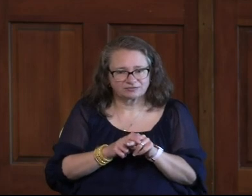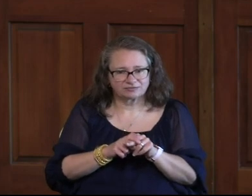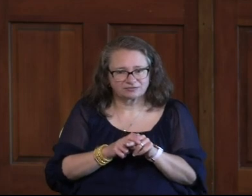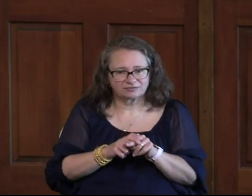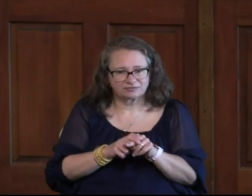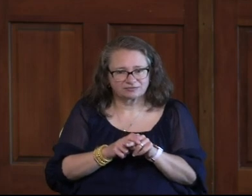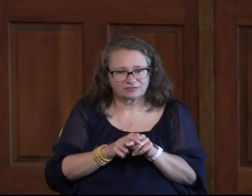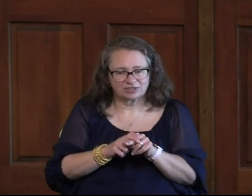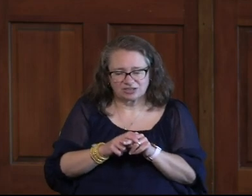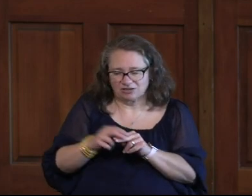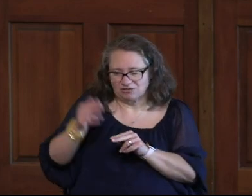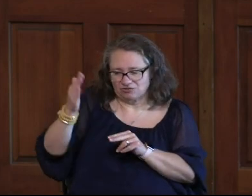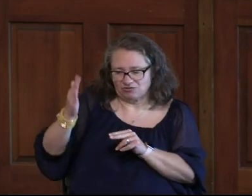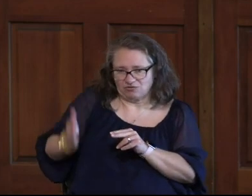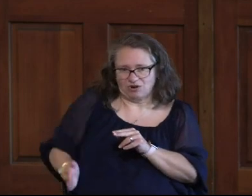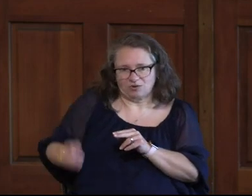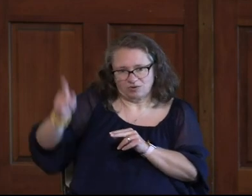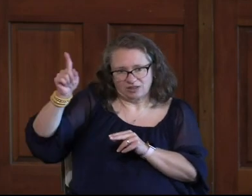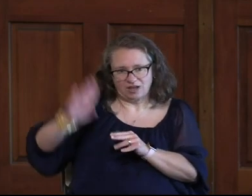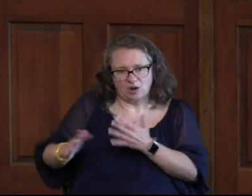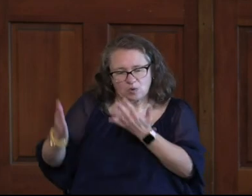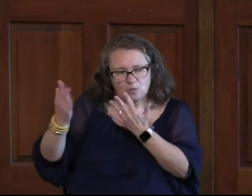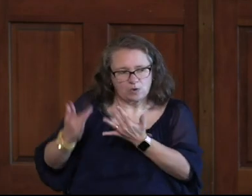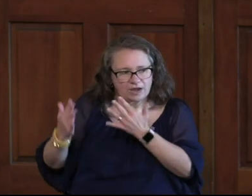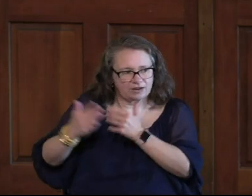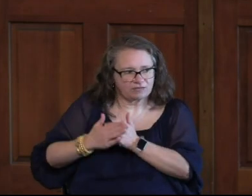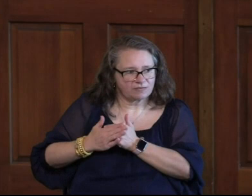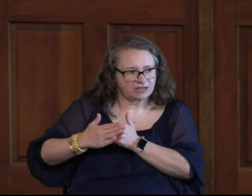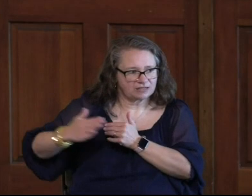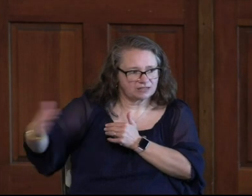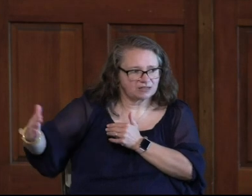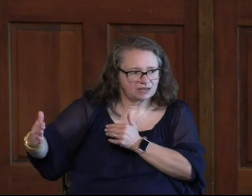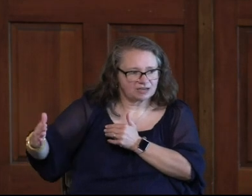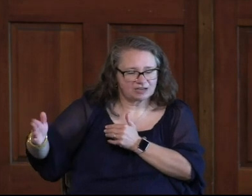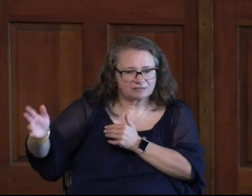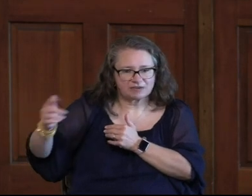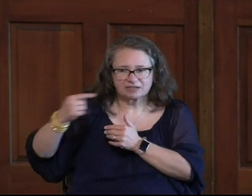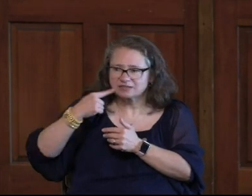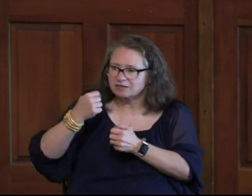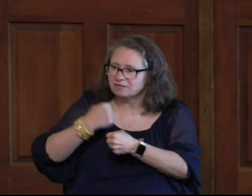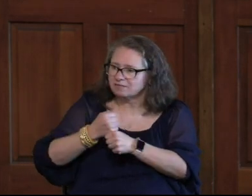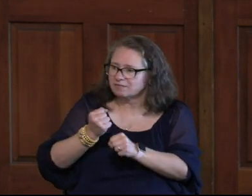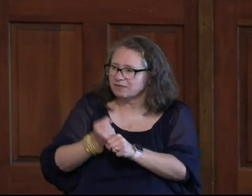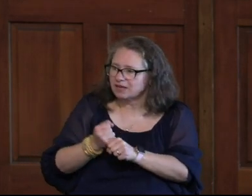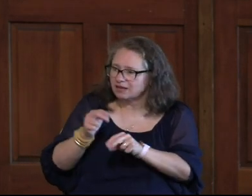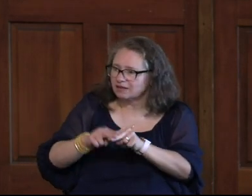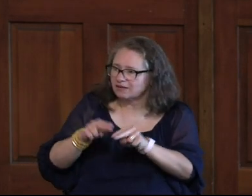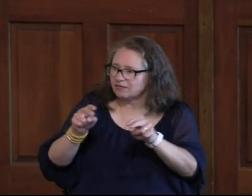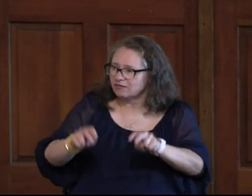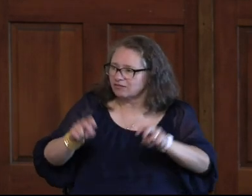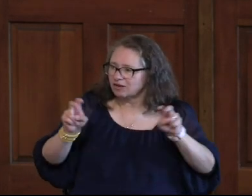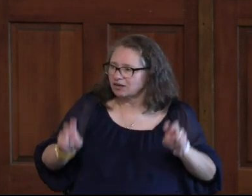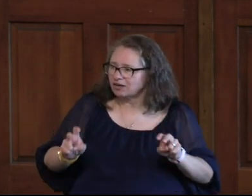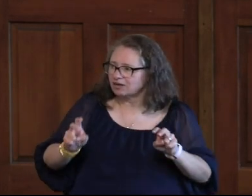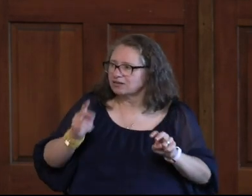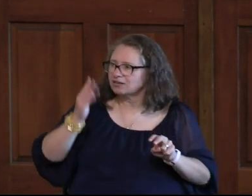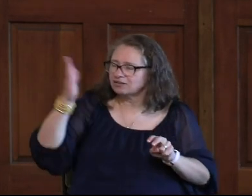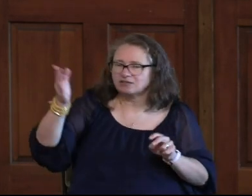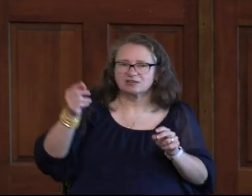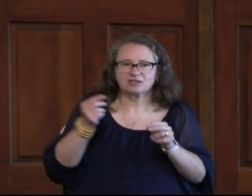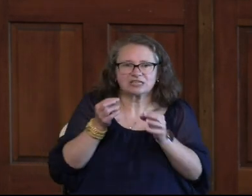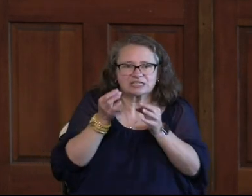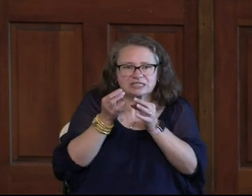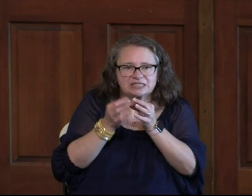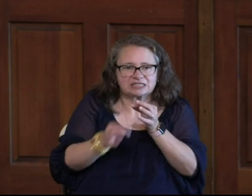At The Right Hand Of God Waiting From That Time Until His Enemy Should Be Made A Footstool For His Feet For By A